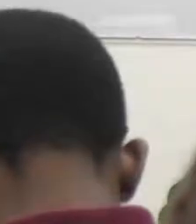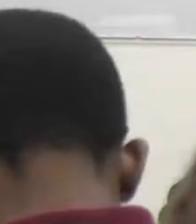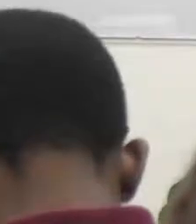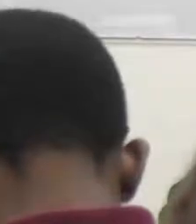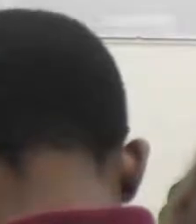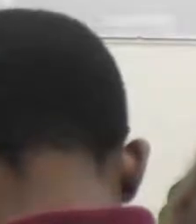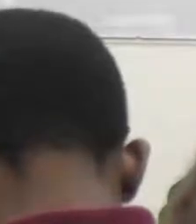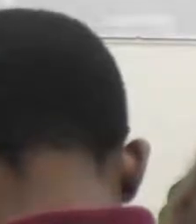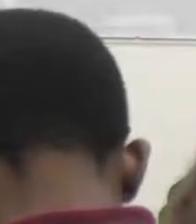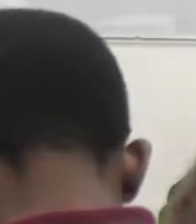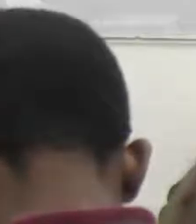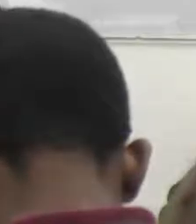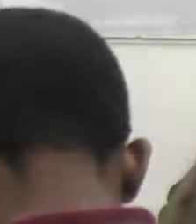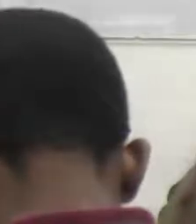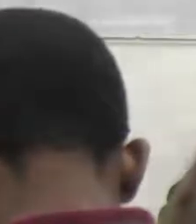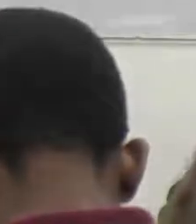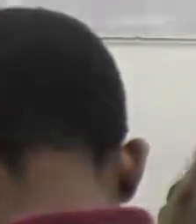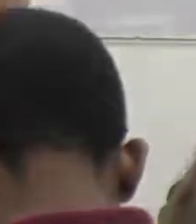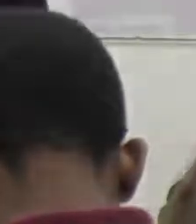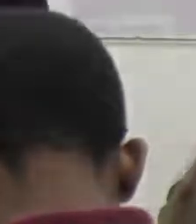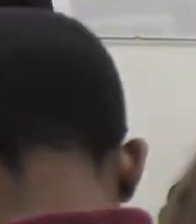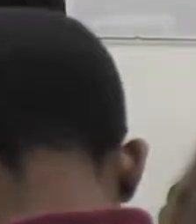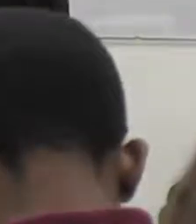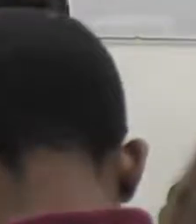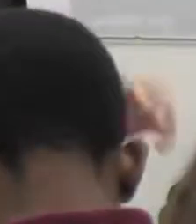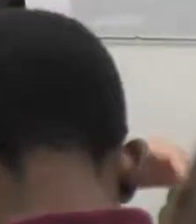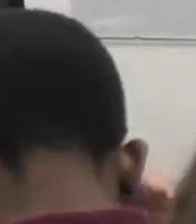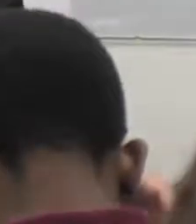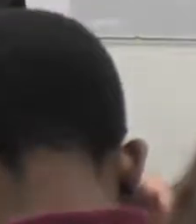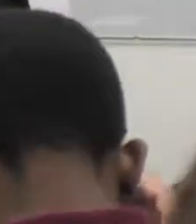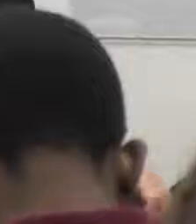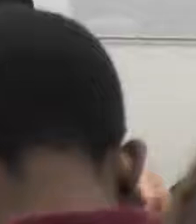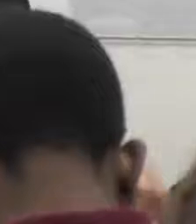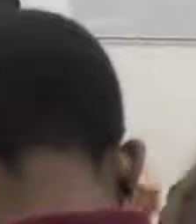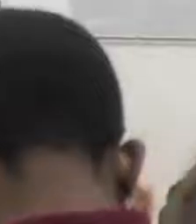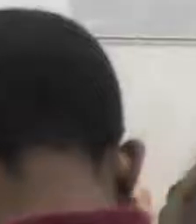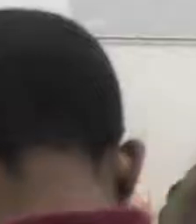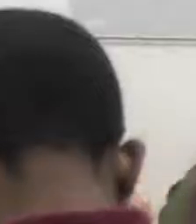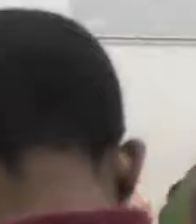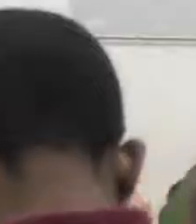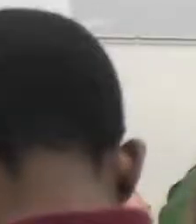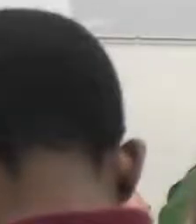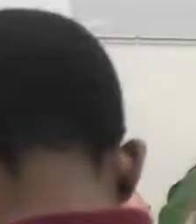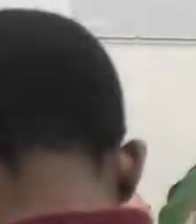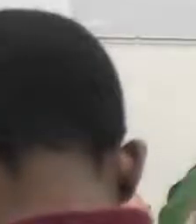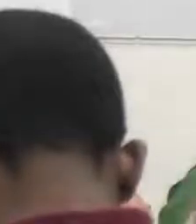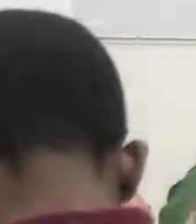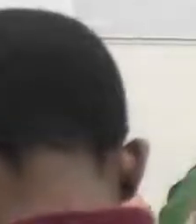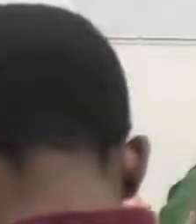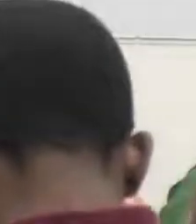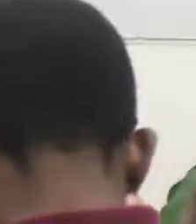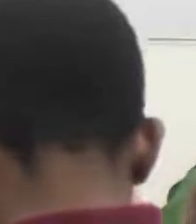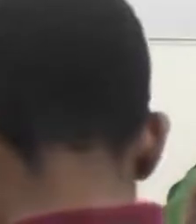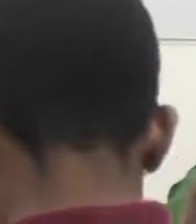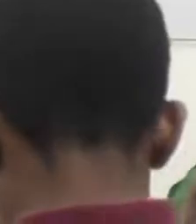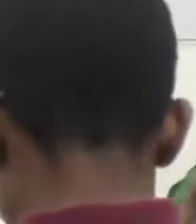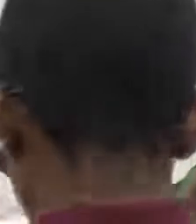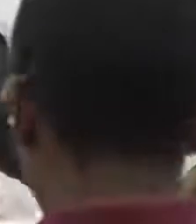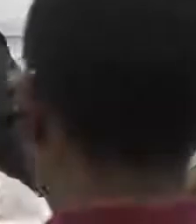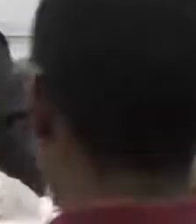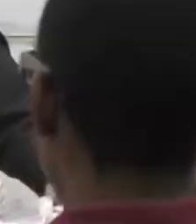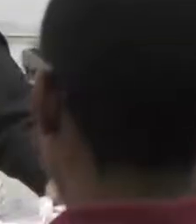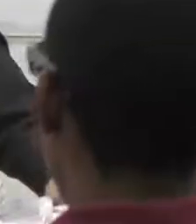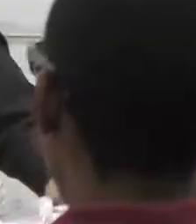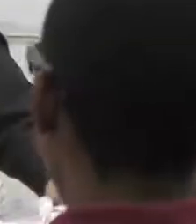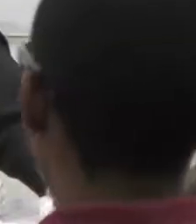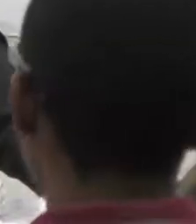Jesus. If it is your desire to send your son before the end of the service, we'll celebrate in eternity. Dancing around the throne and